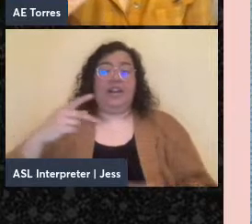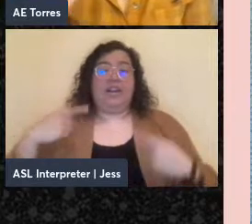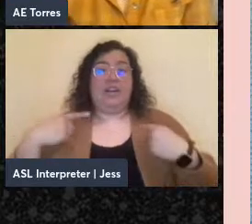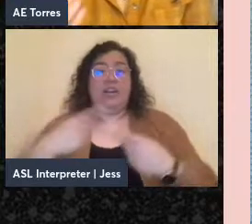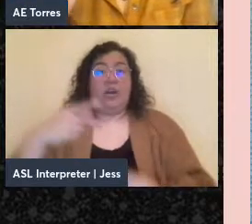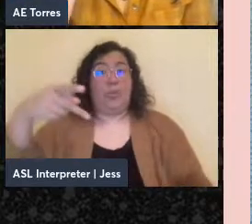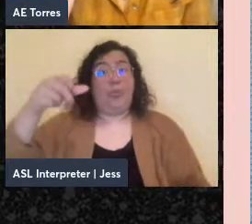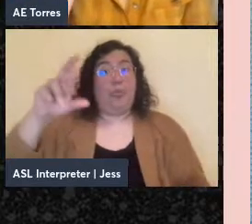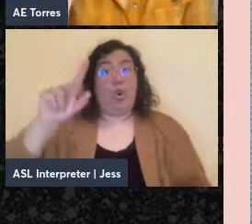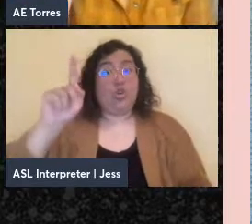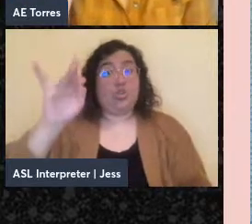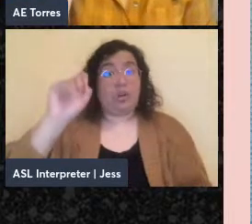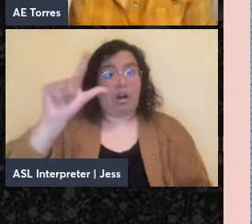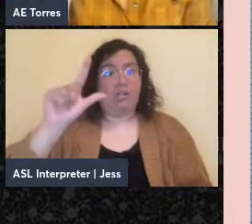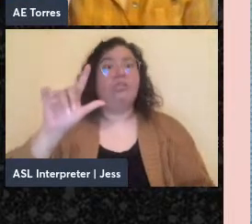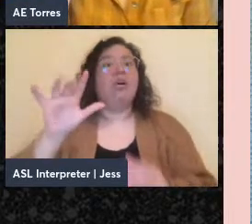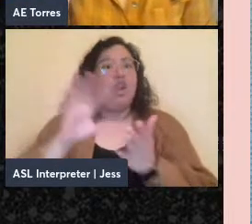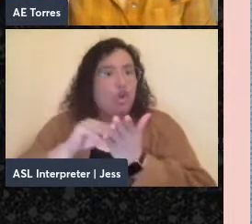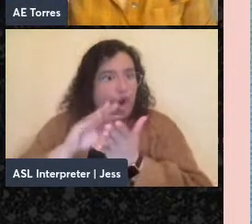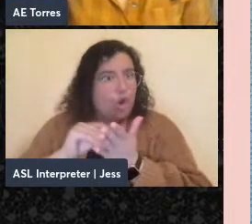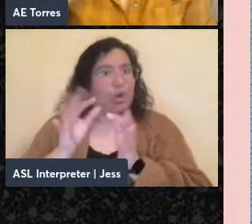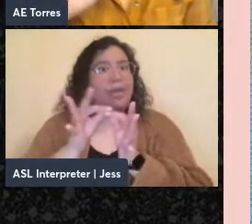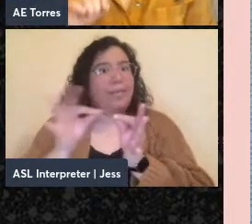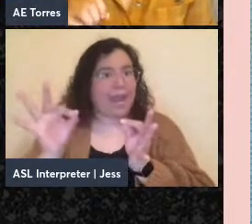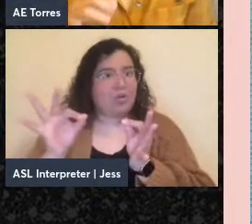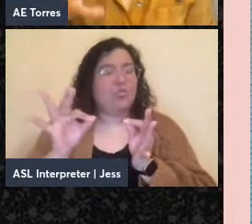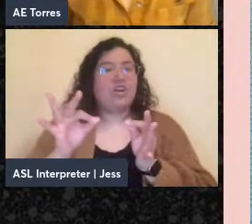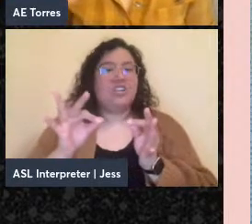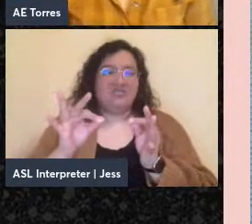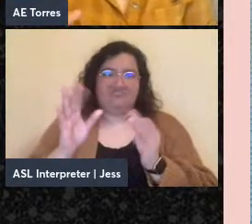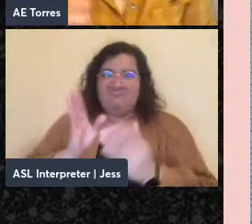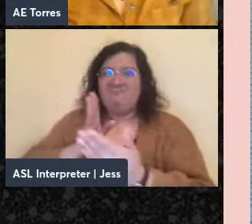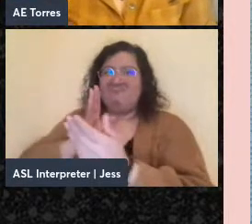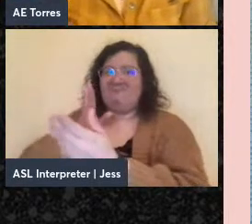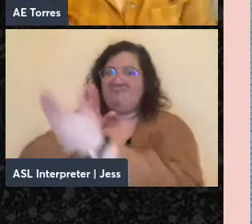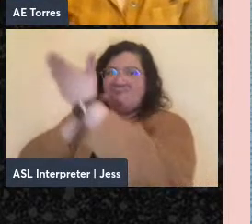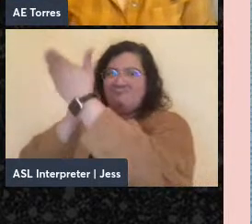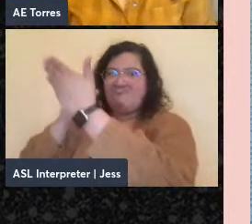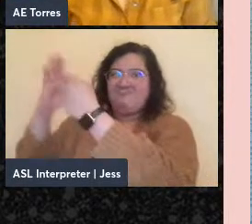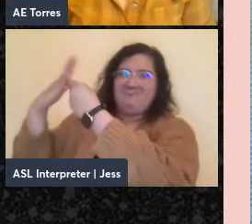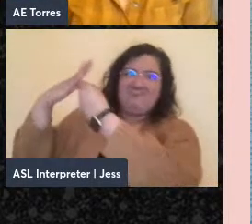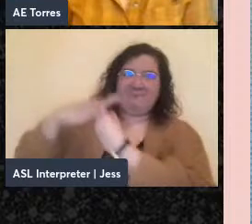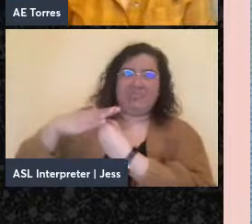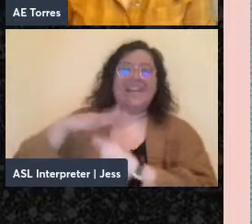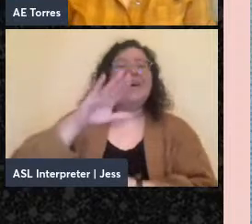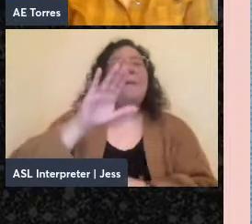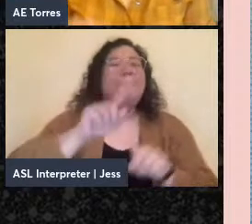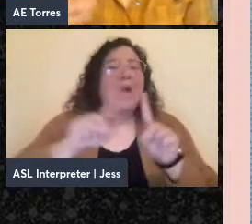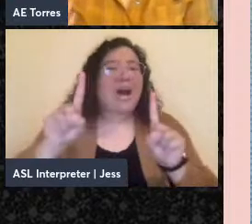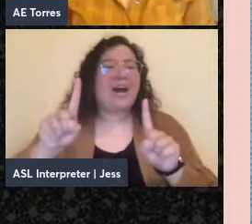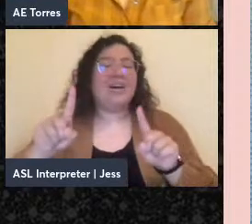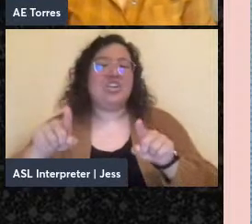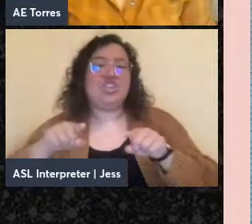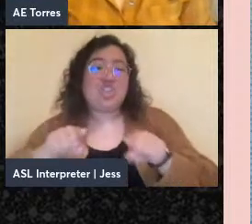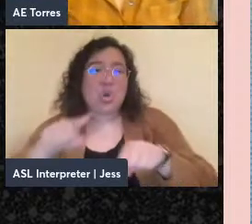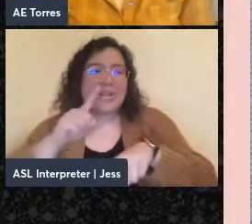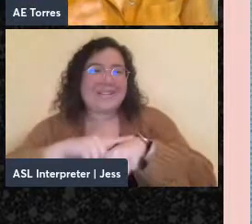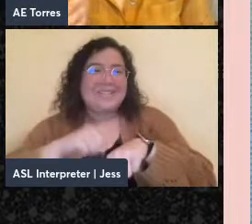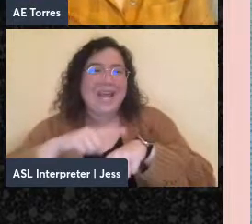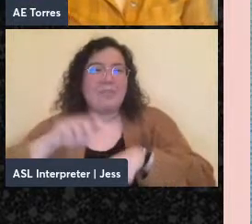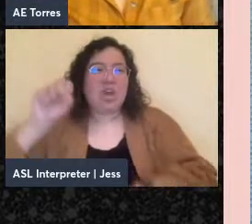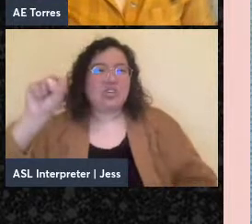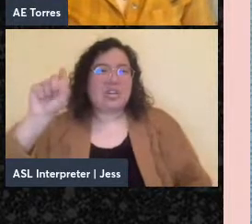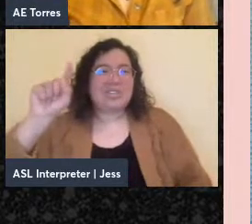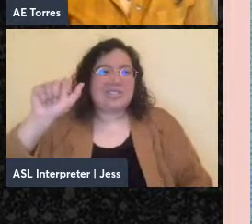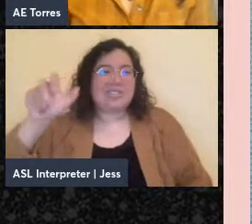linguistic opposition to fascism. But it was during the rise of Stalinism that many Esperantists were